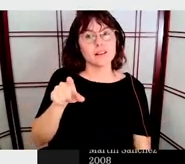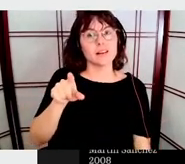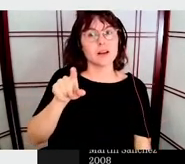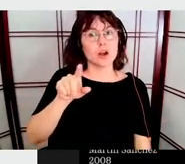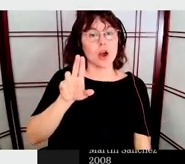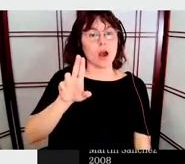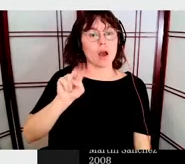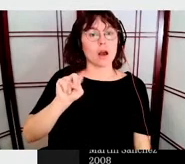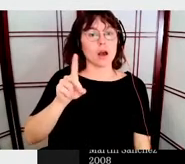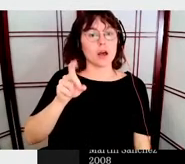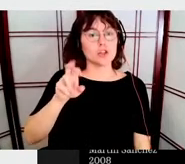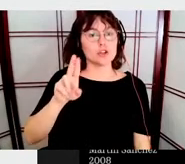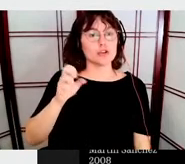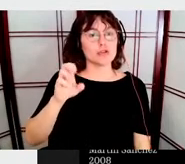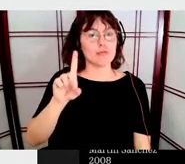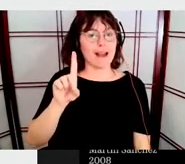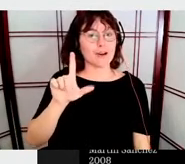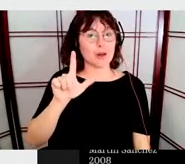Uruguayan.